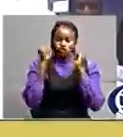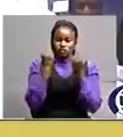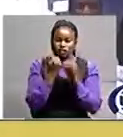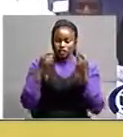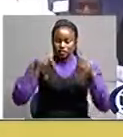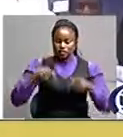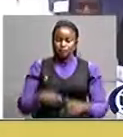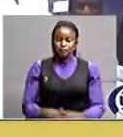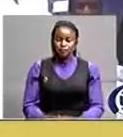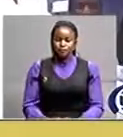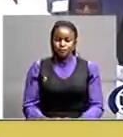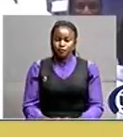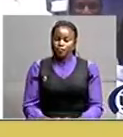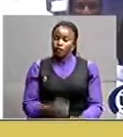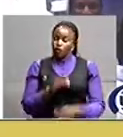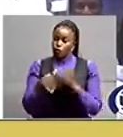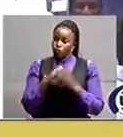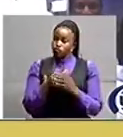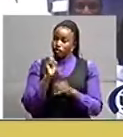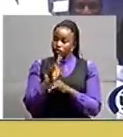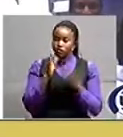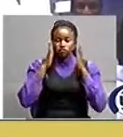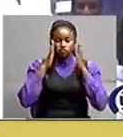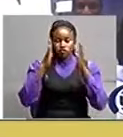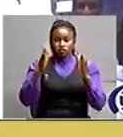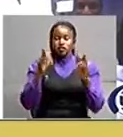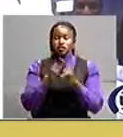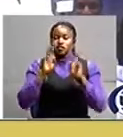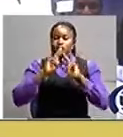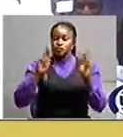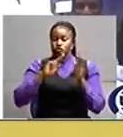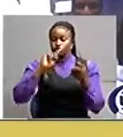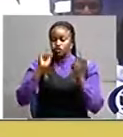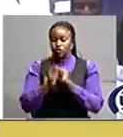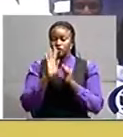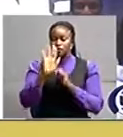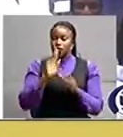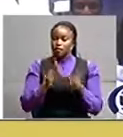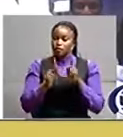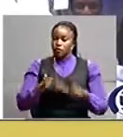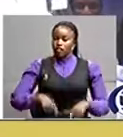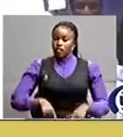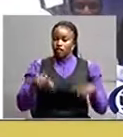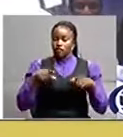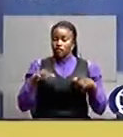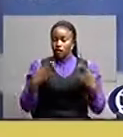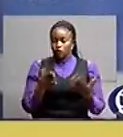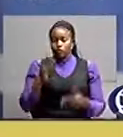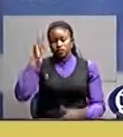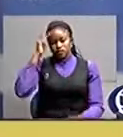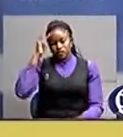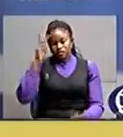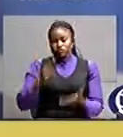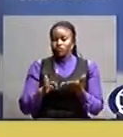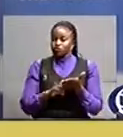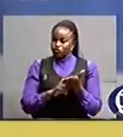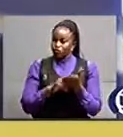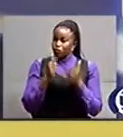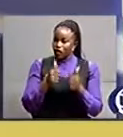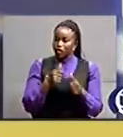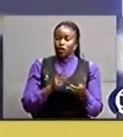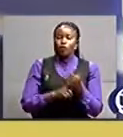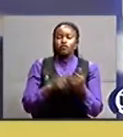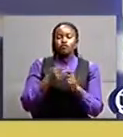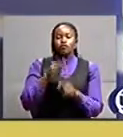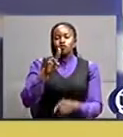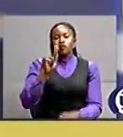The Chivniers were advised to be focused and willing to change their people's livelihoods by applying skills acquired from the UK. Look